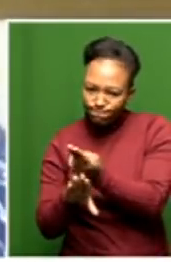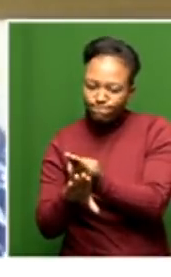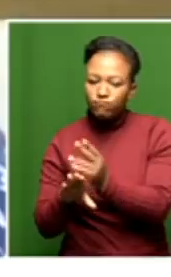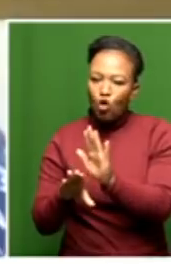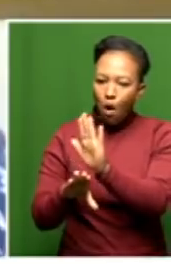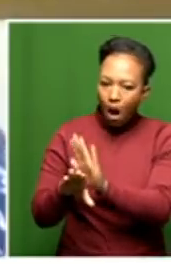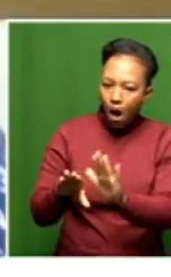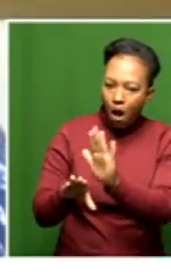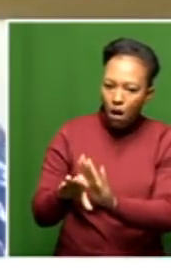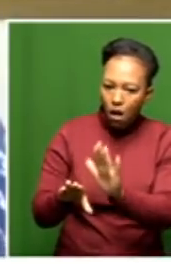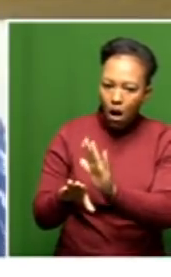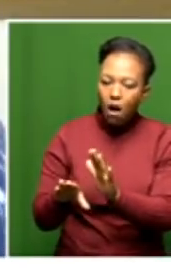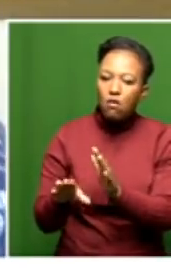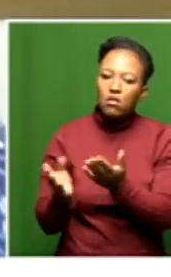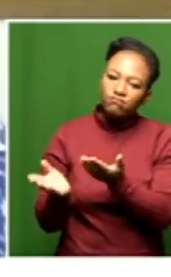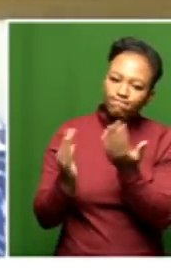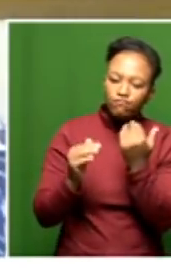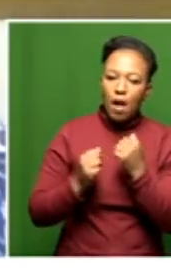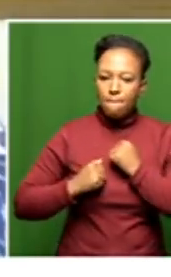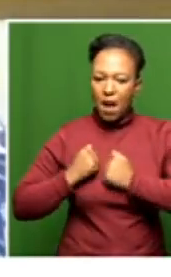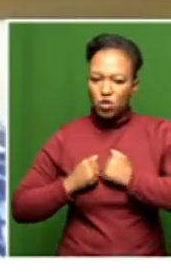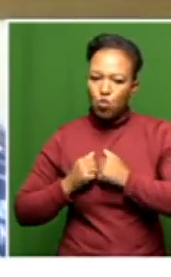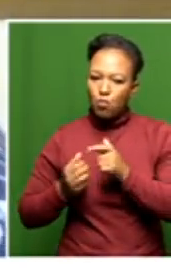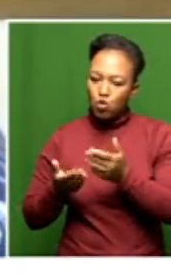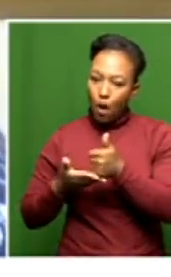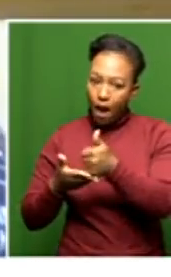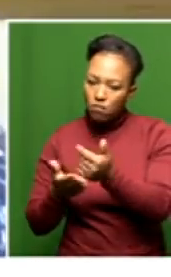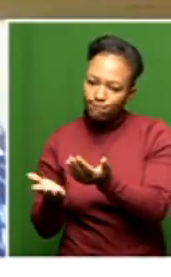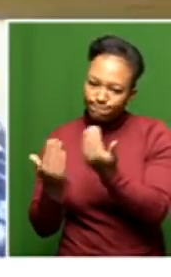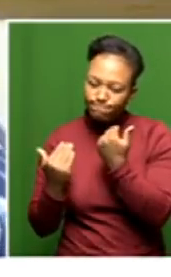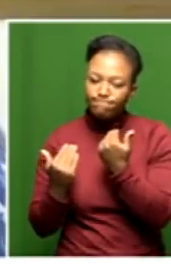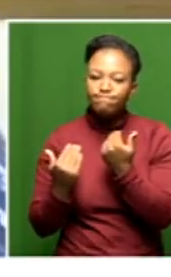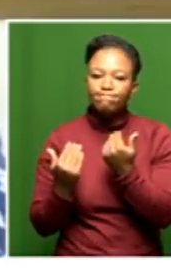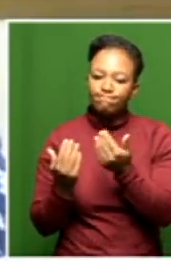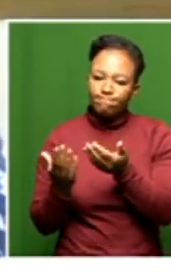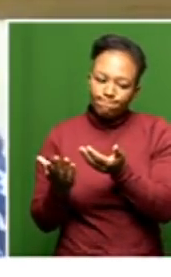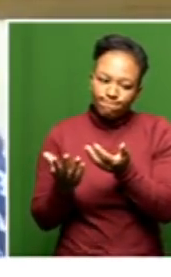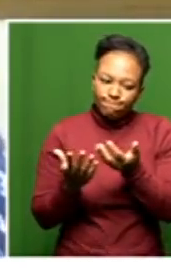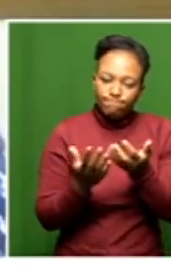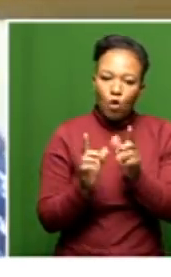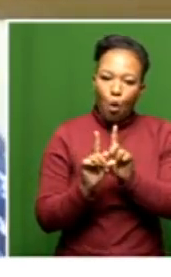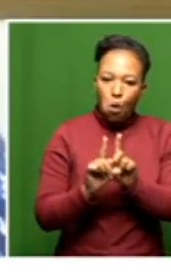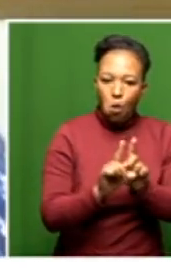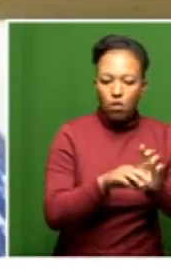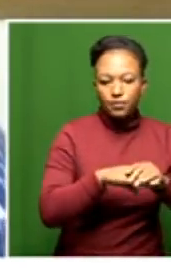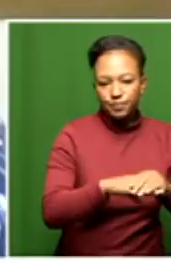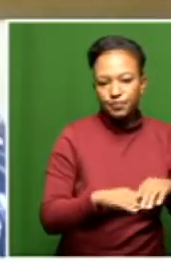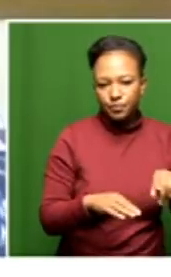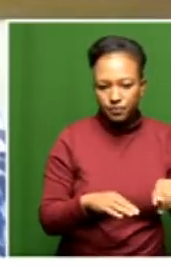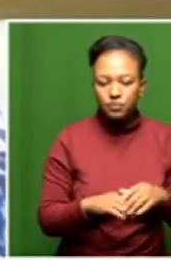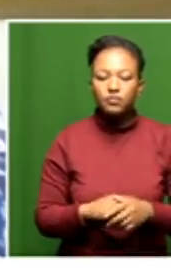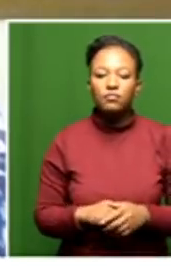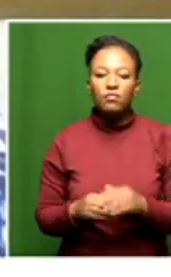do you help them to go to a bathroom? How do you make sure that they do not get bed sores because they are lying in one position too long?